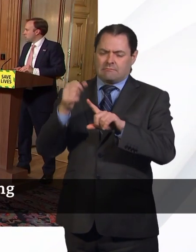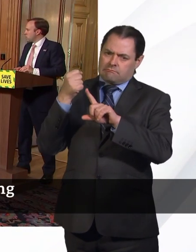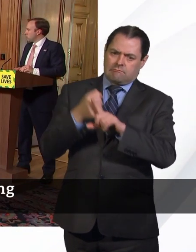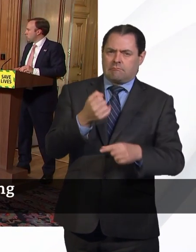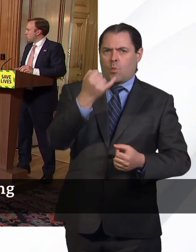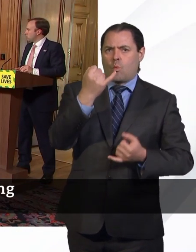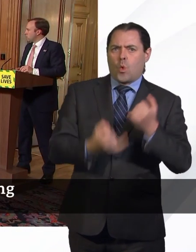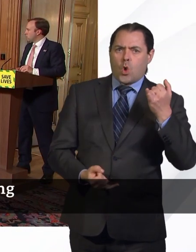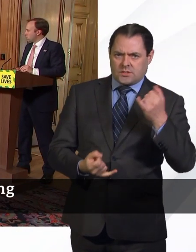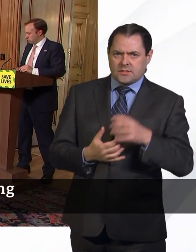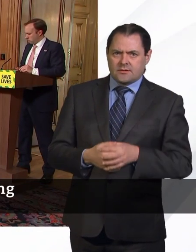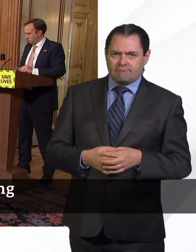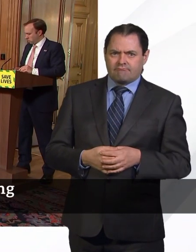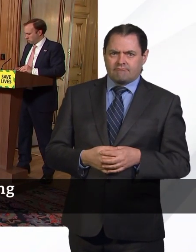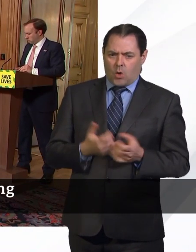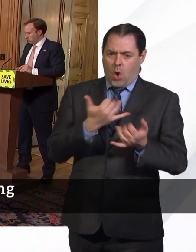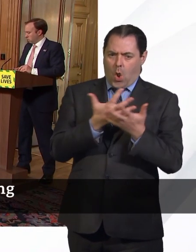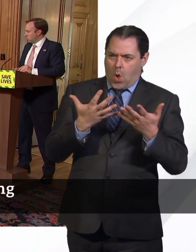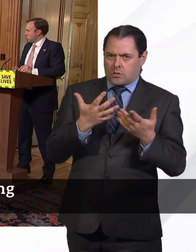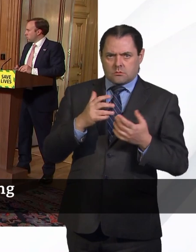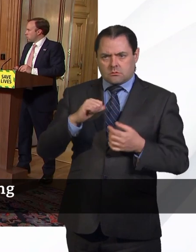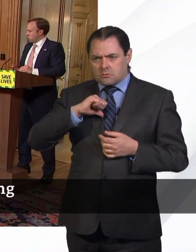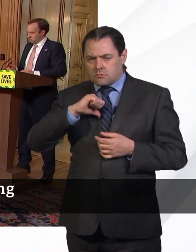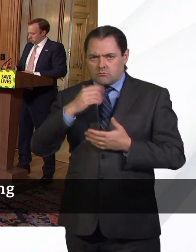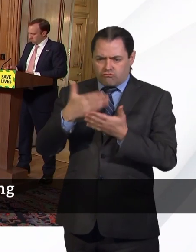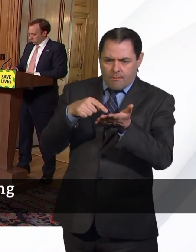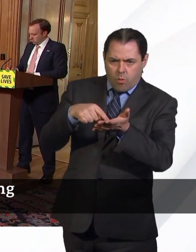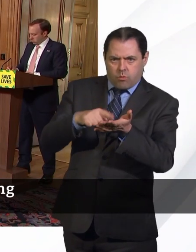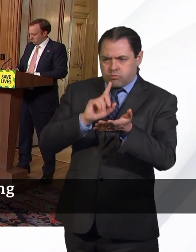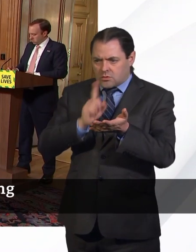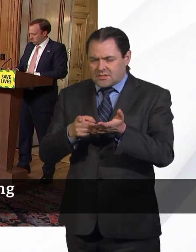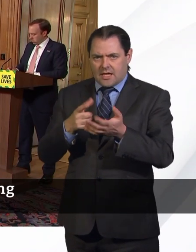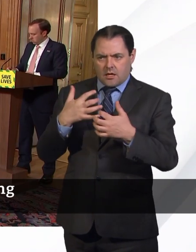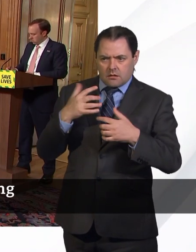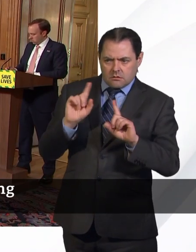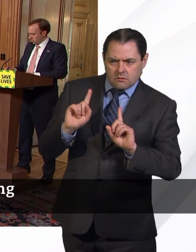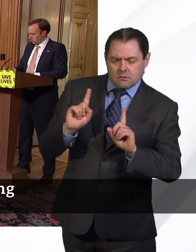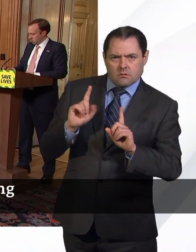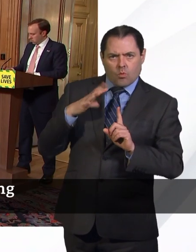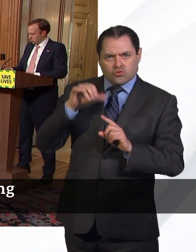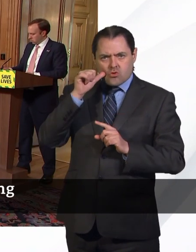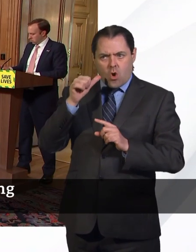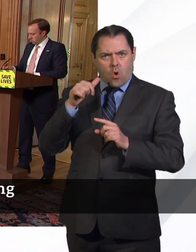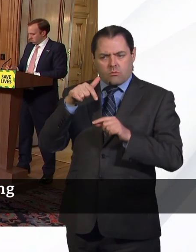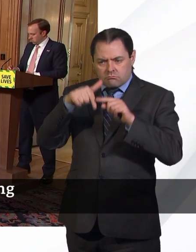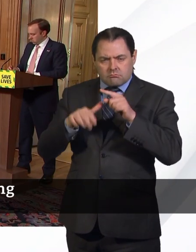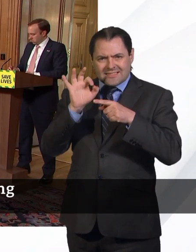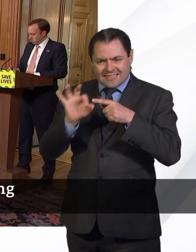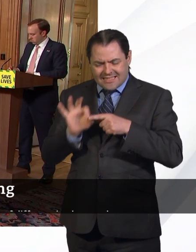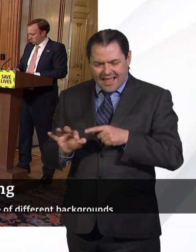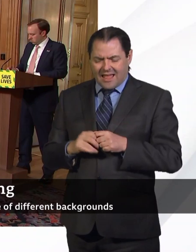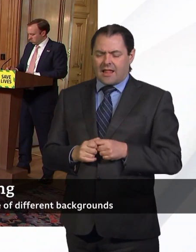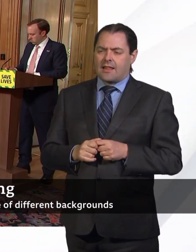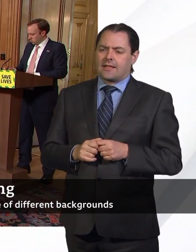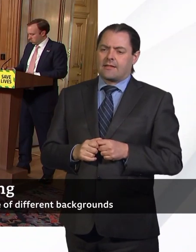lot of concern, a lot of anticipation about this report, the Public Health England report, and what it might say. However, the